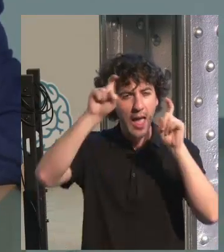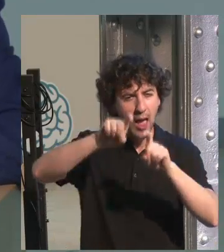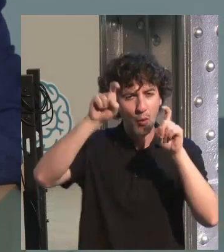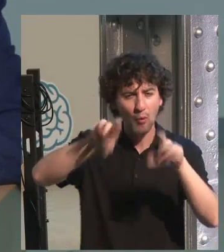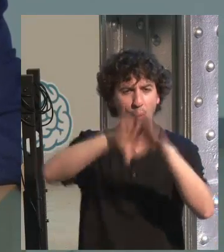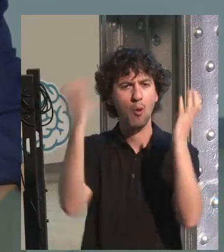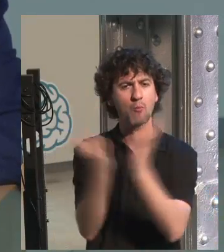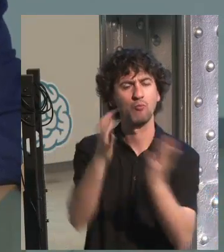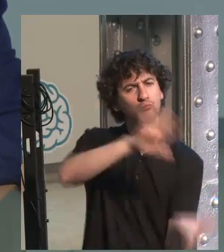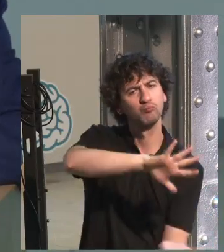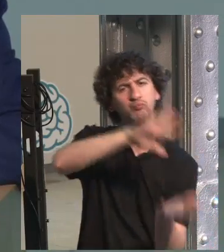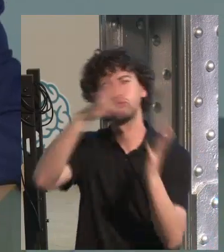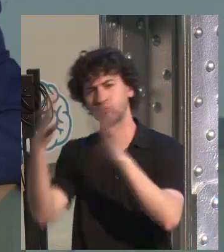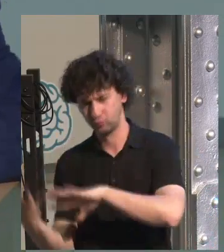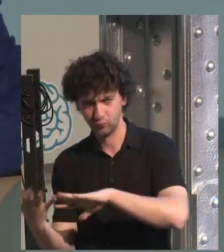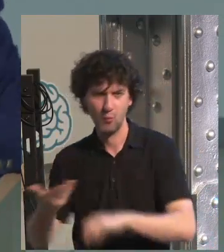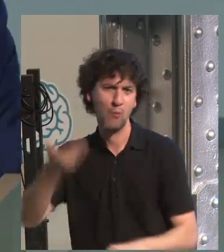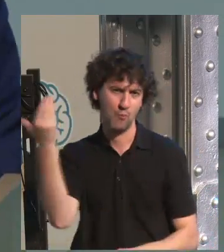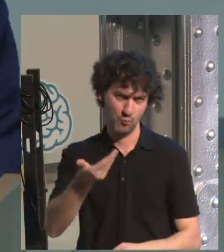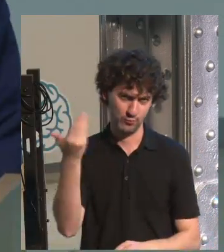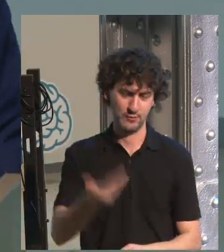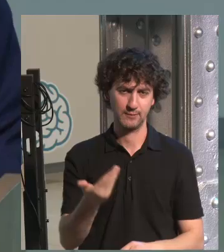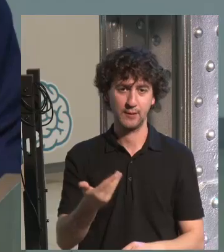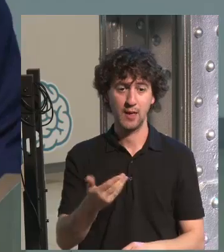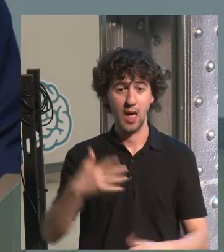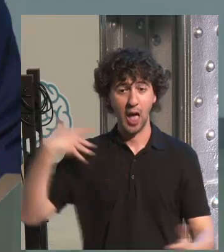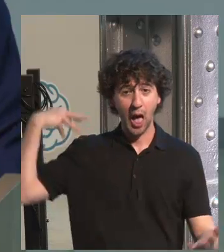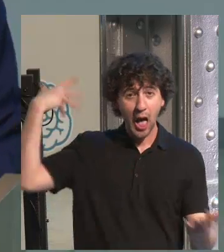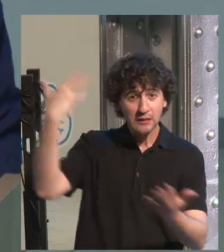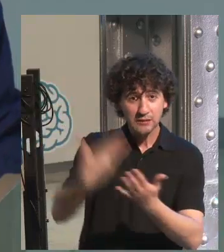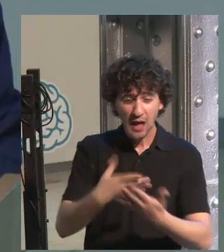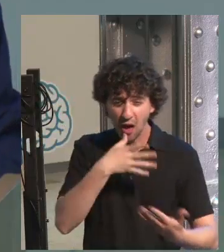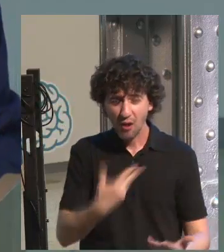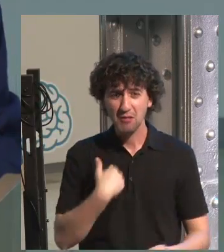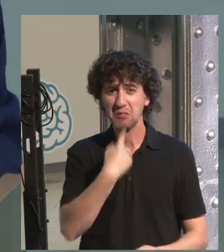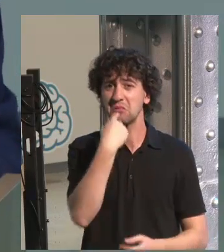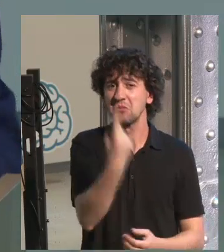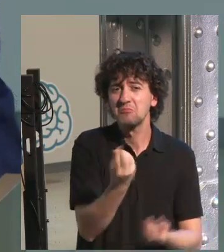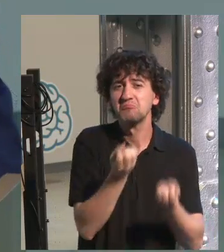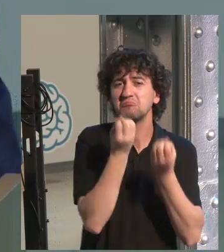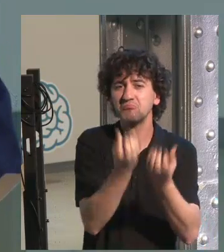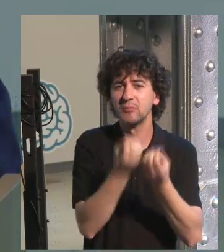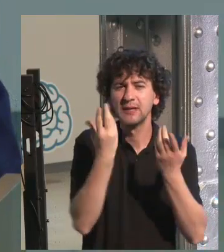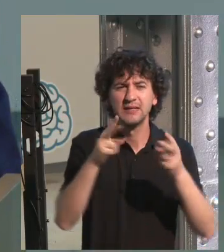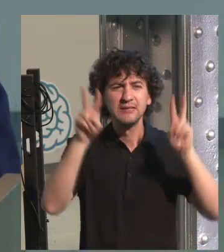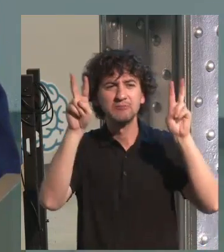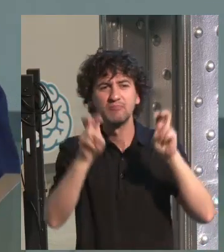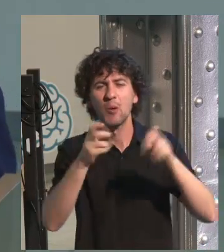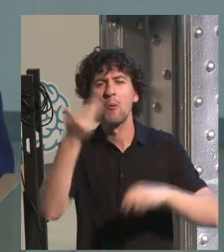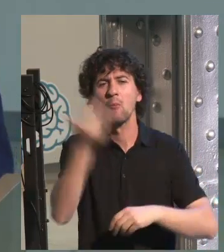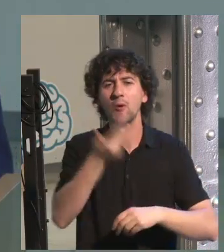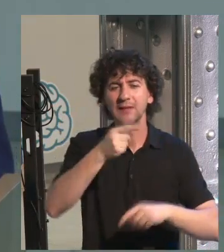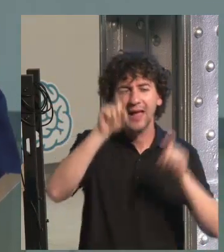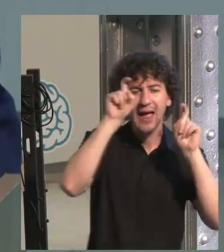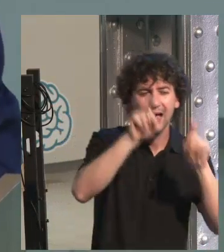the transformation of education in the world. Even more, not only as I've been saying